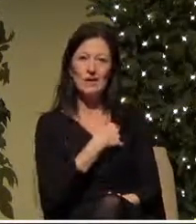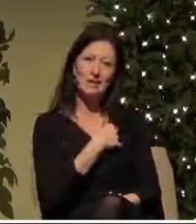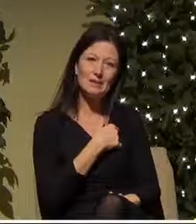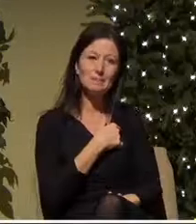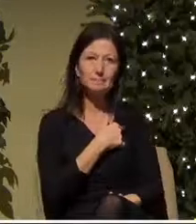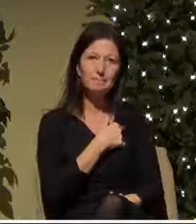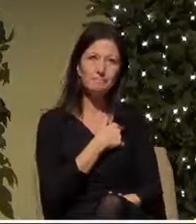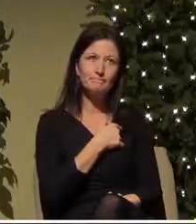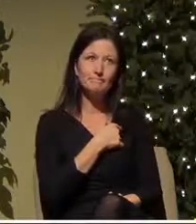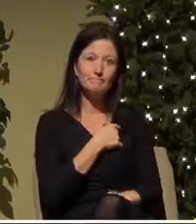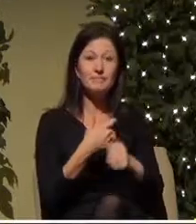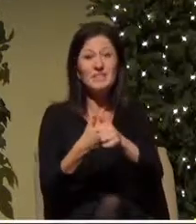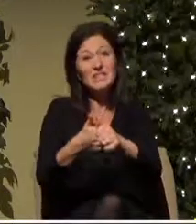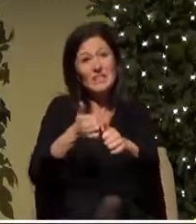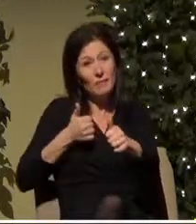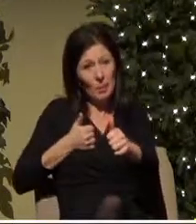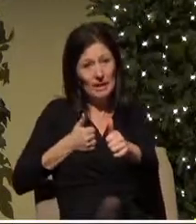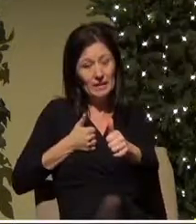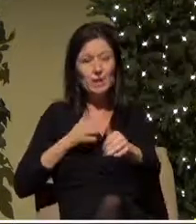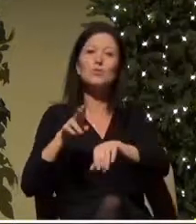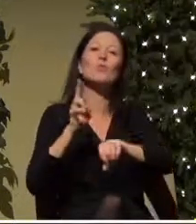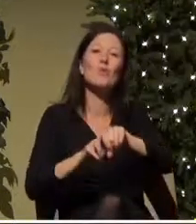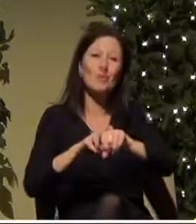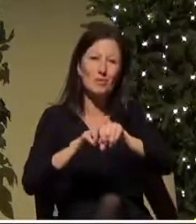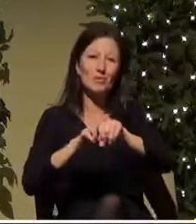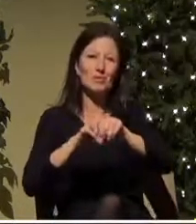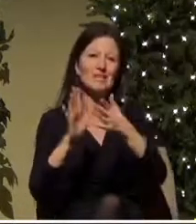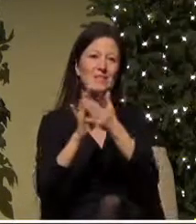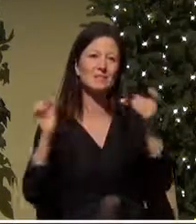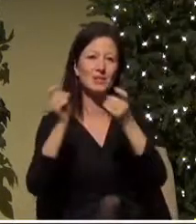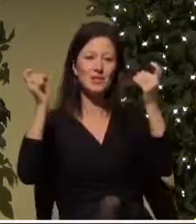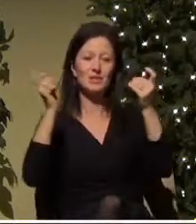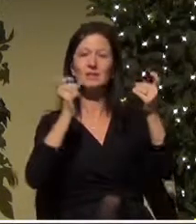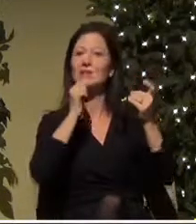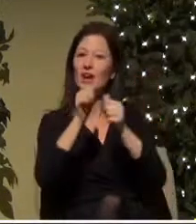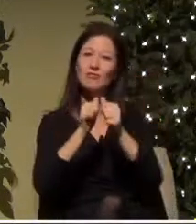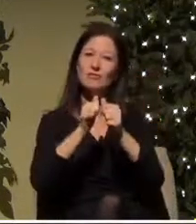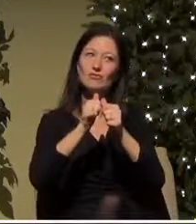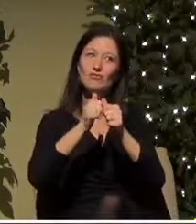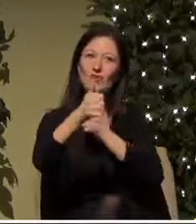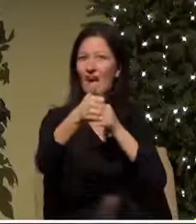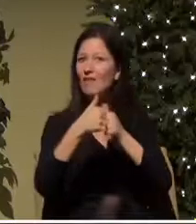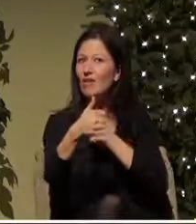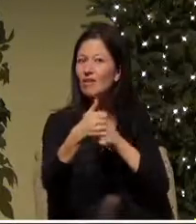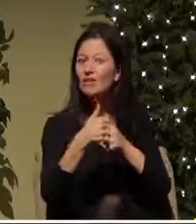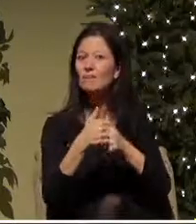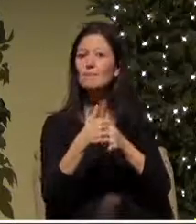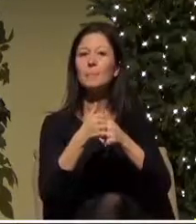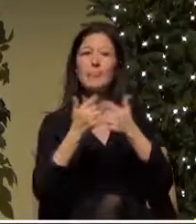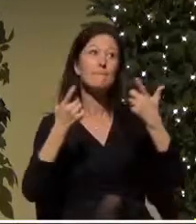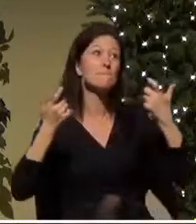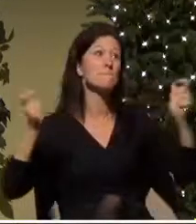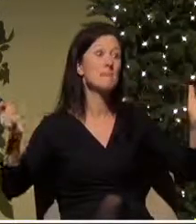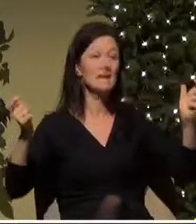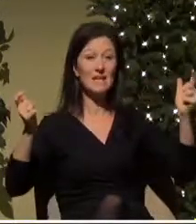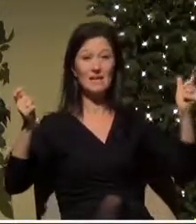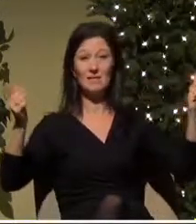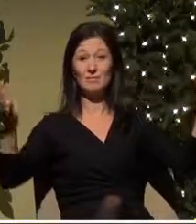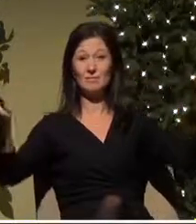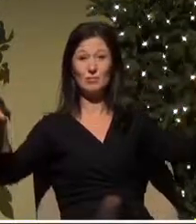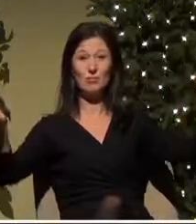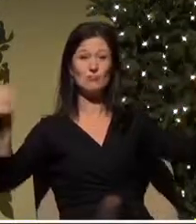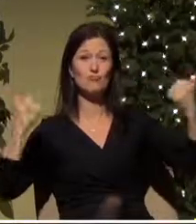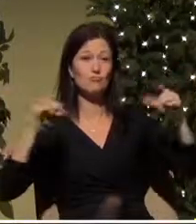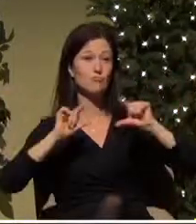we're not traveling we're not having large family gatherings grandparents are not spoiling their wonderful